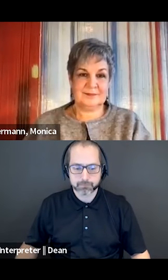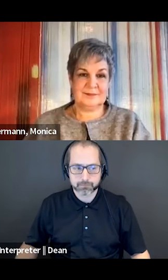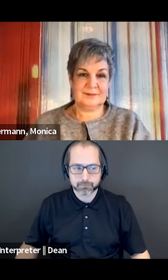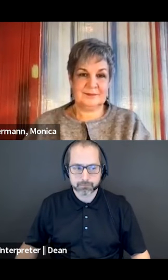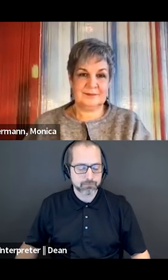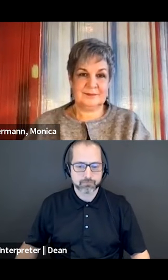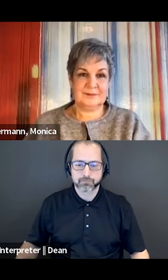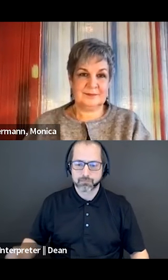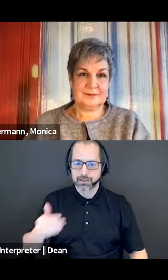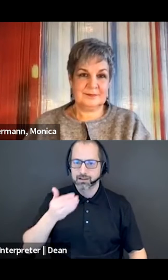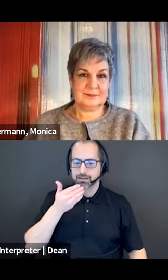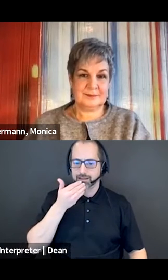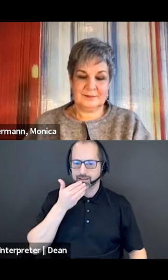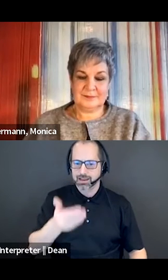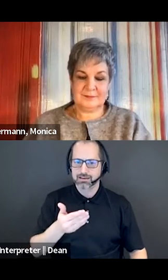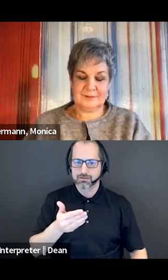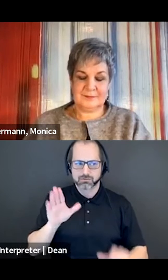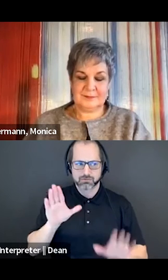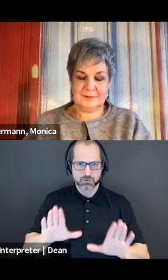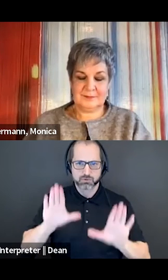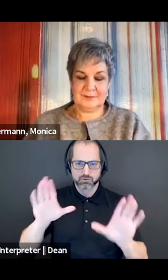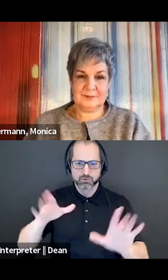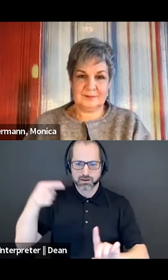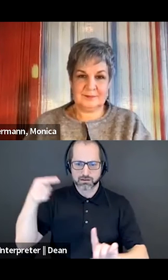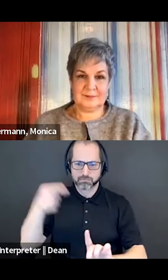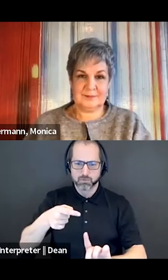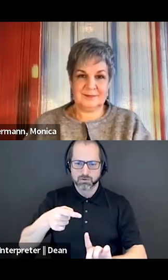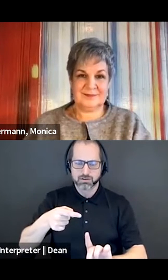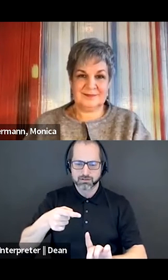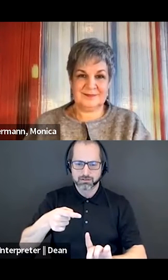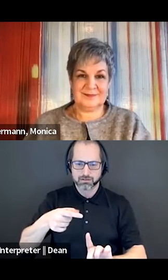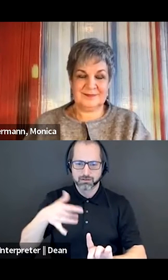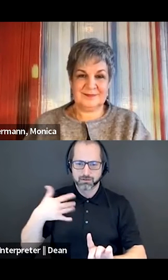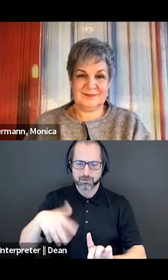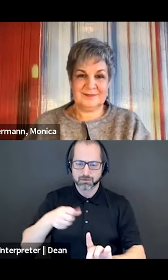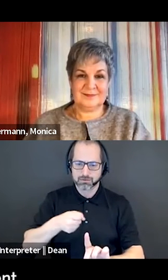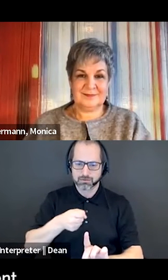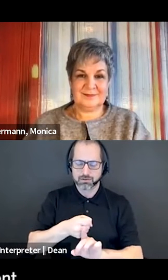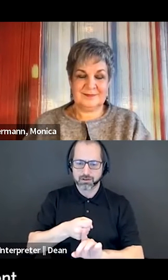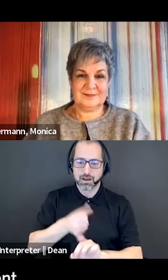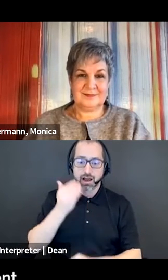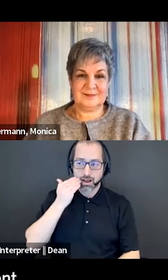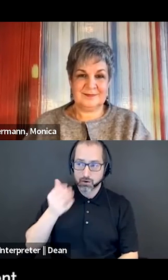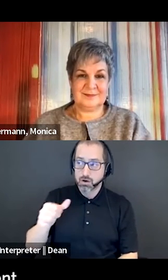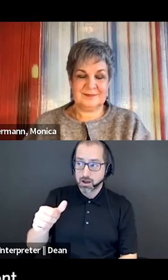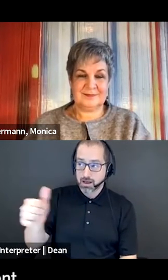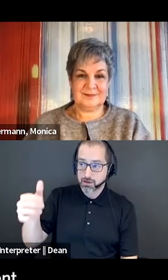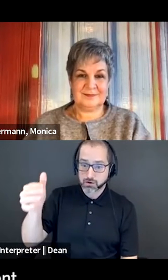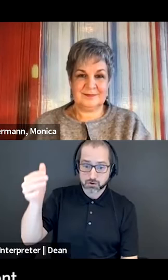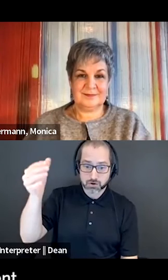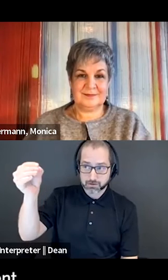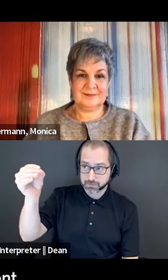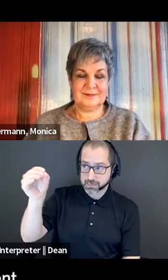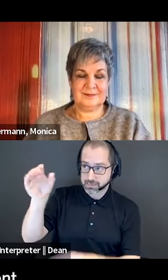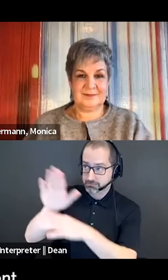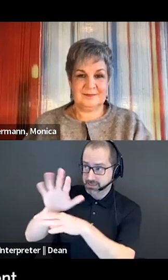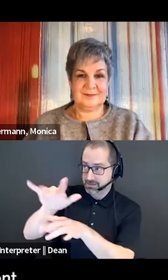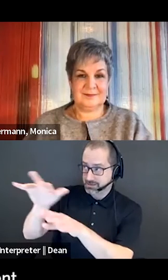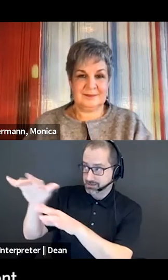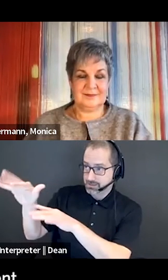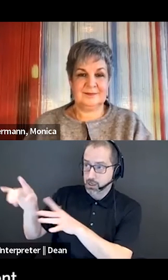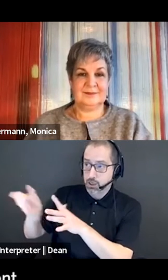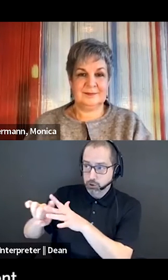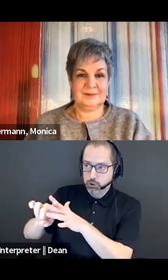Thank you for that great point. You know, I know that there are other organizations I've seen that are starting to implement video remote